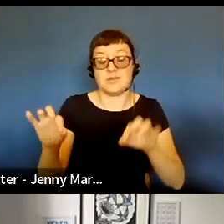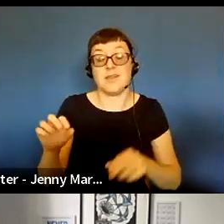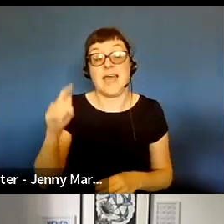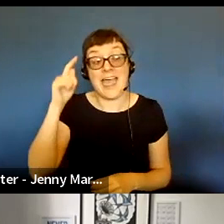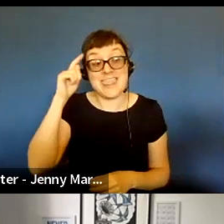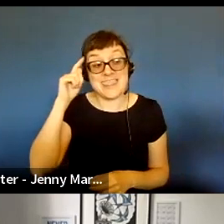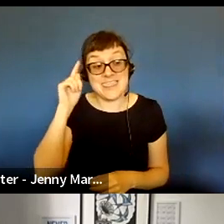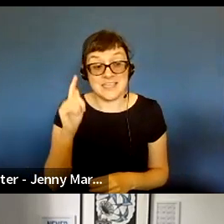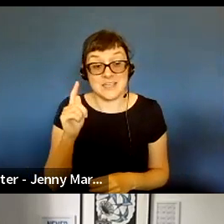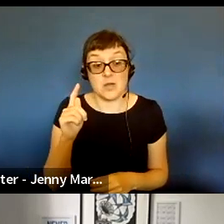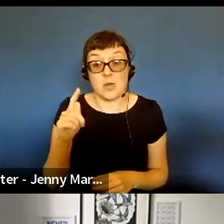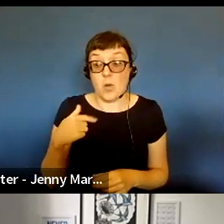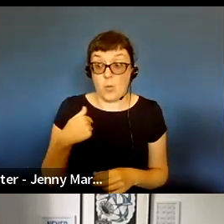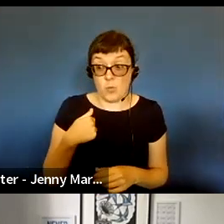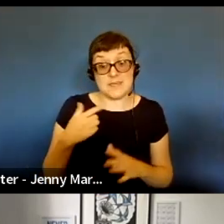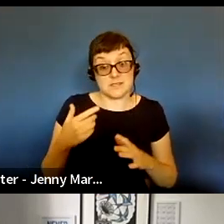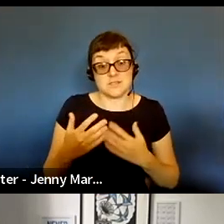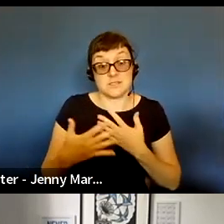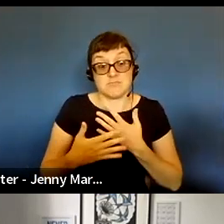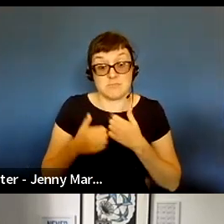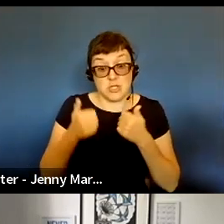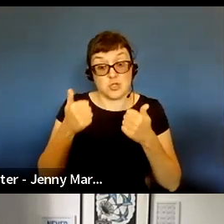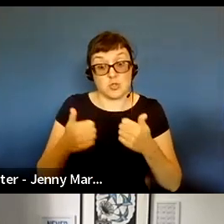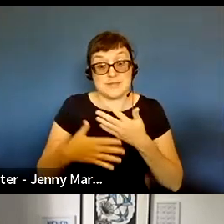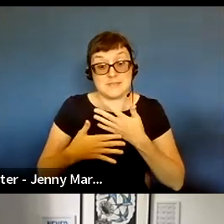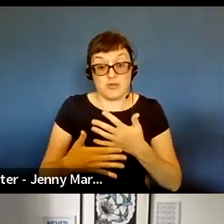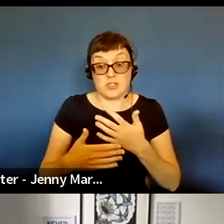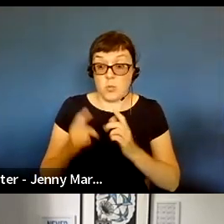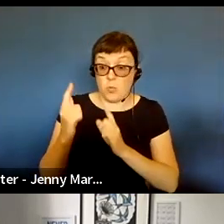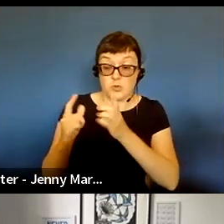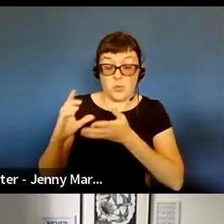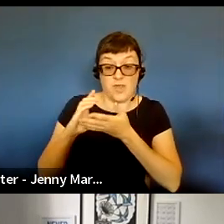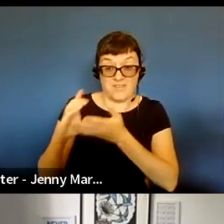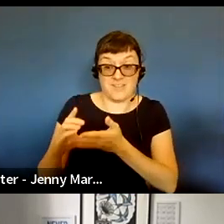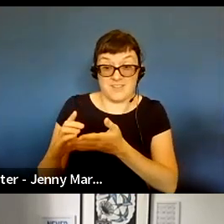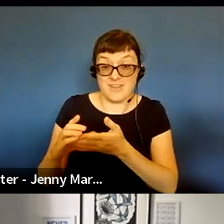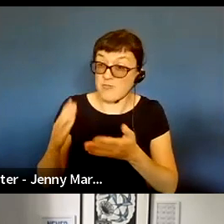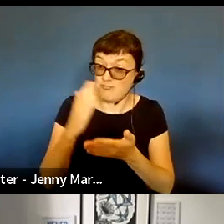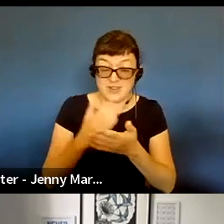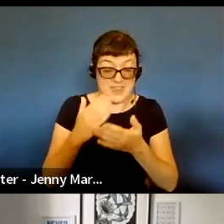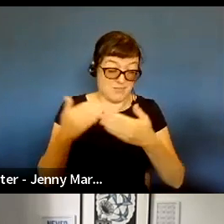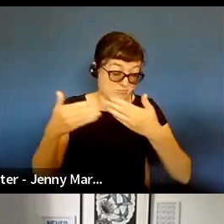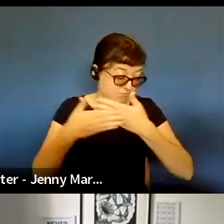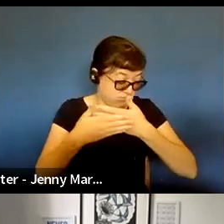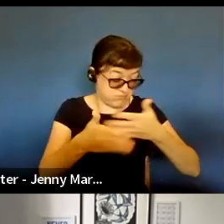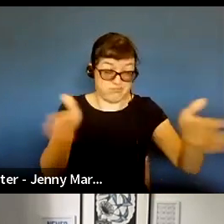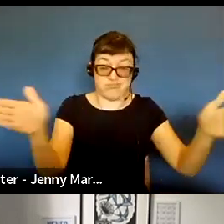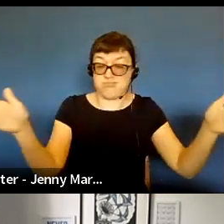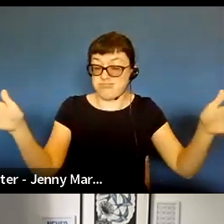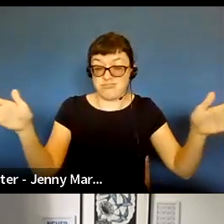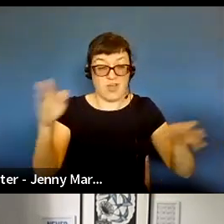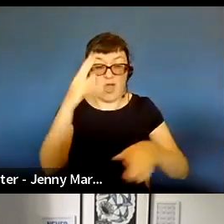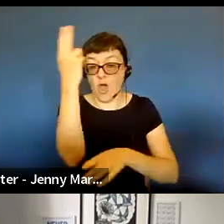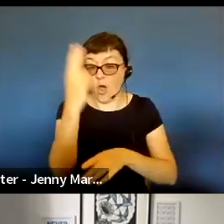were pleasantly surprised by in one to one fund is the real breadth of practices, art forms and